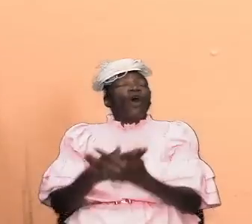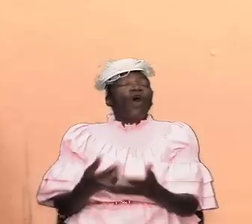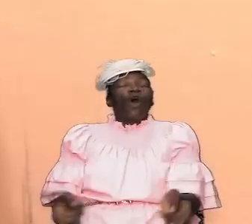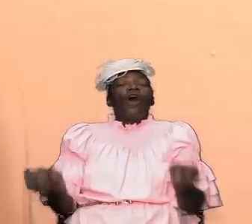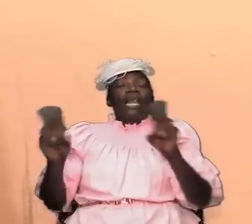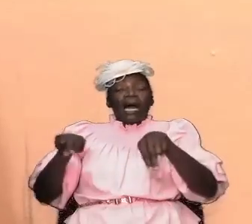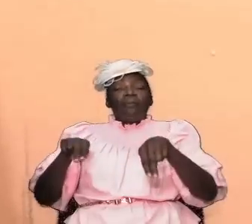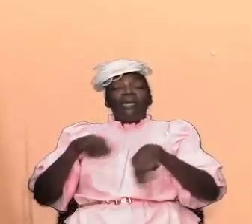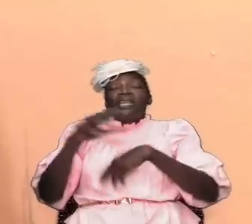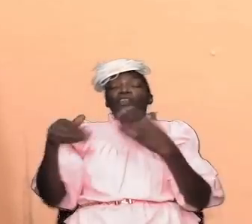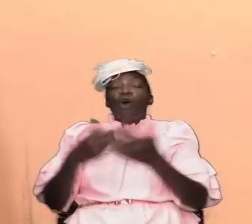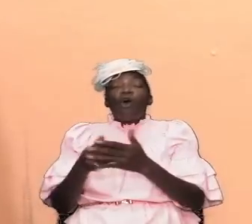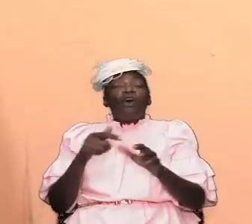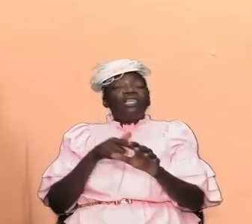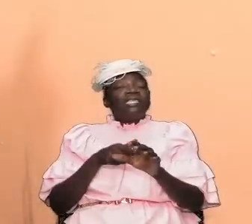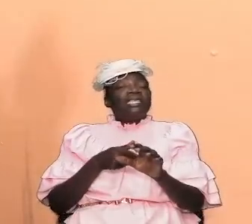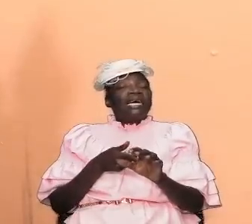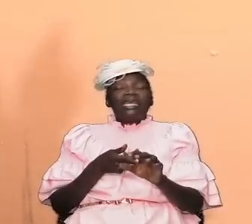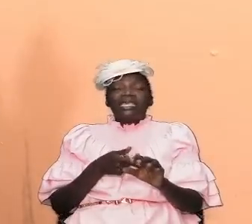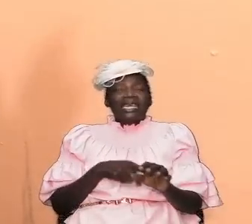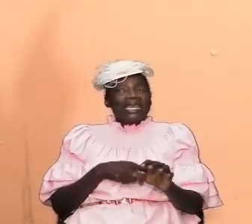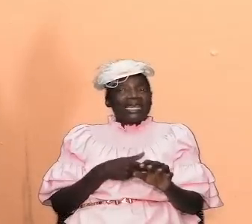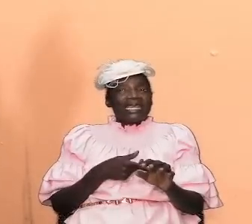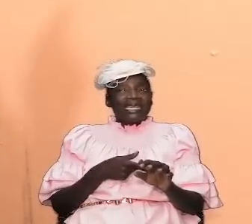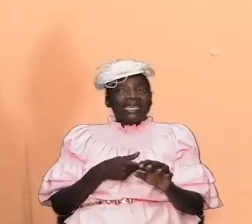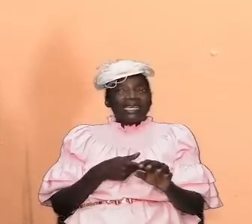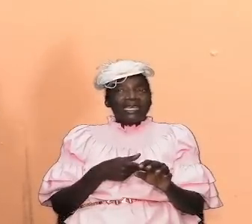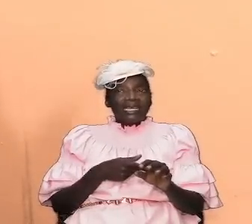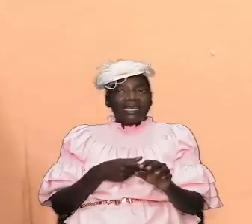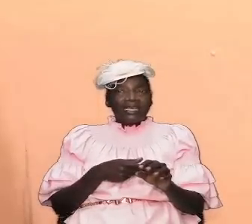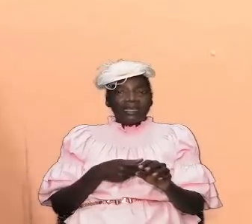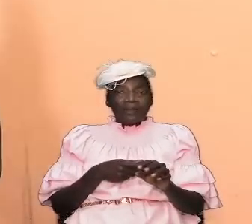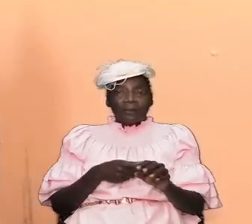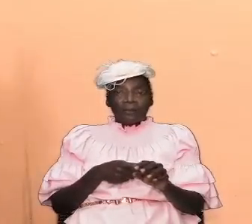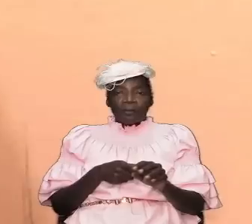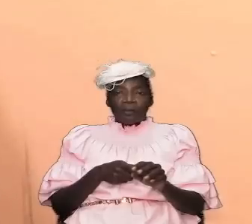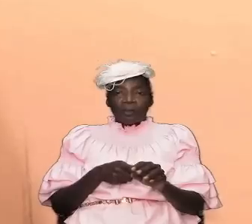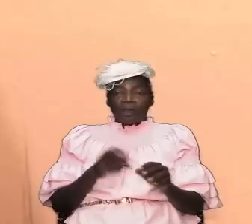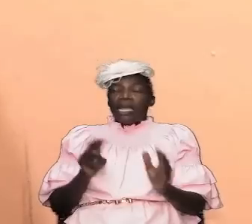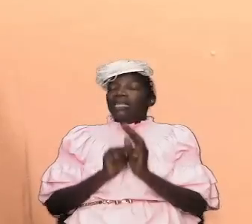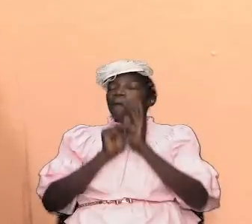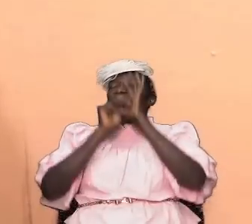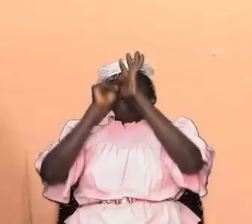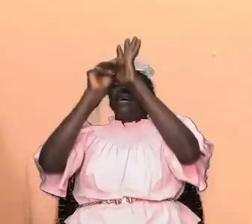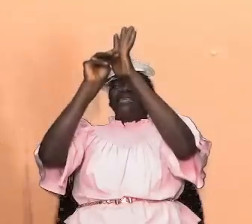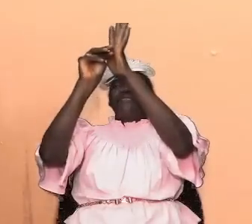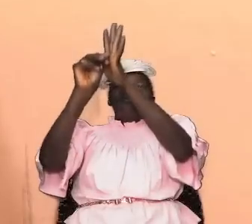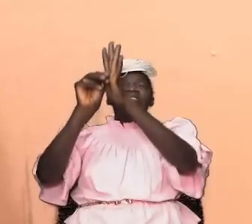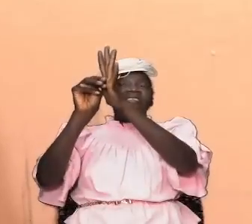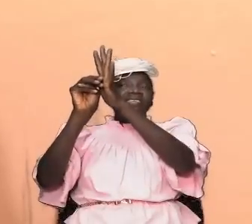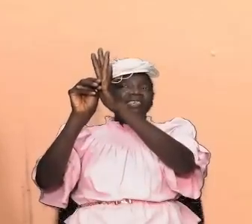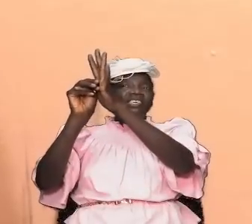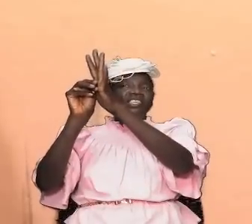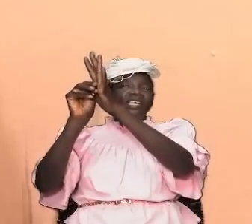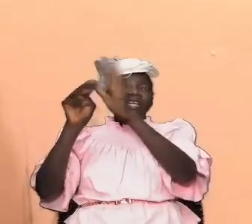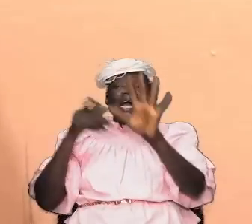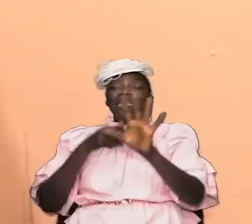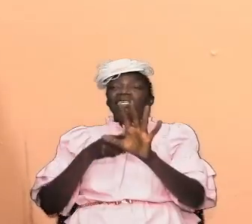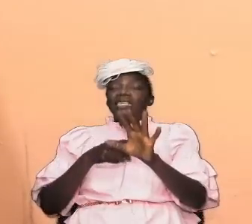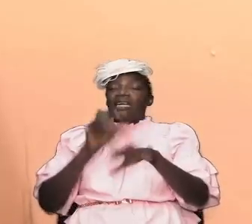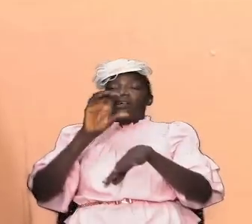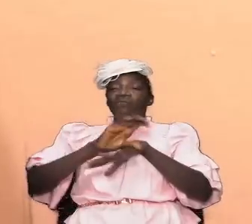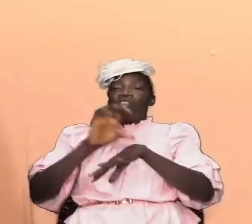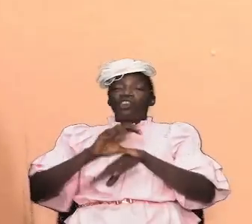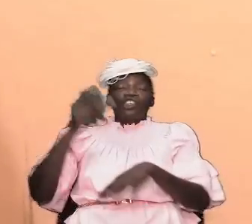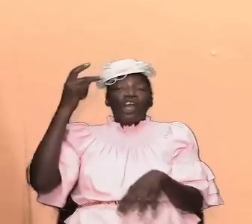all started in terms of the actual manifestation and startup of the church and